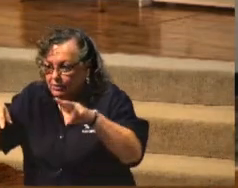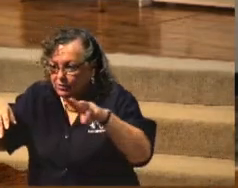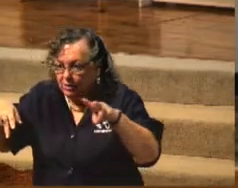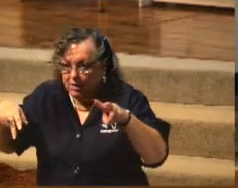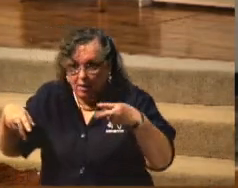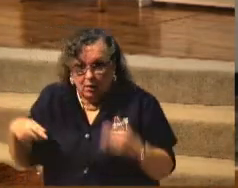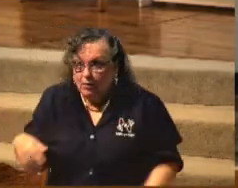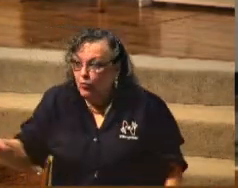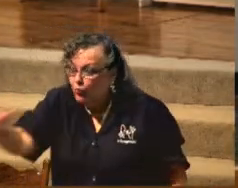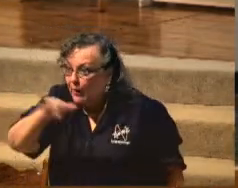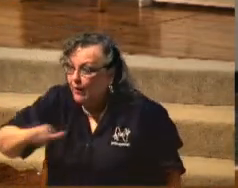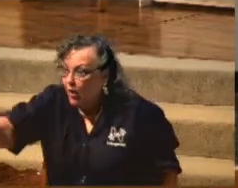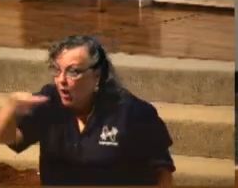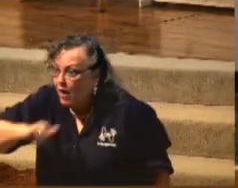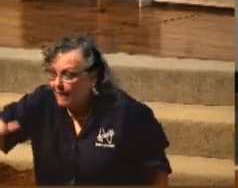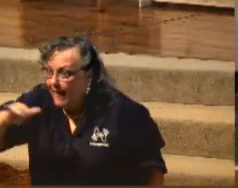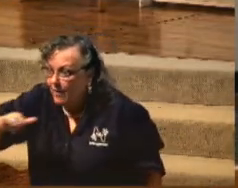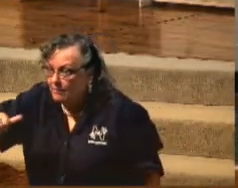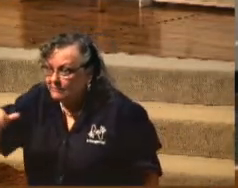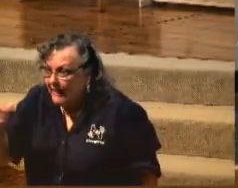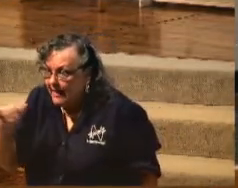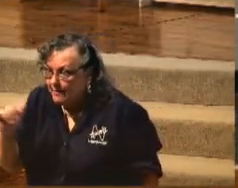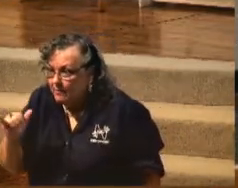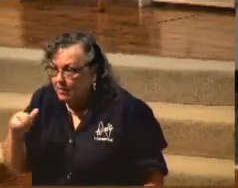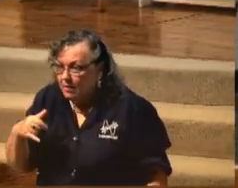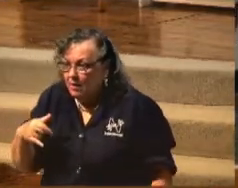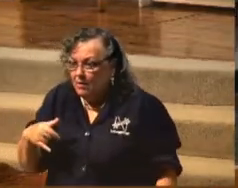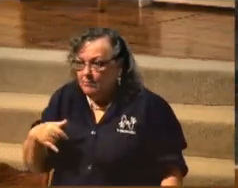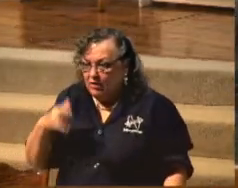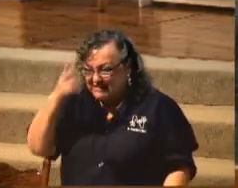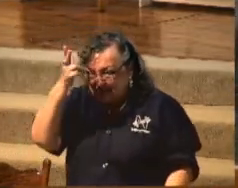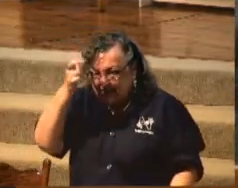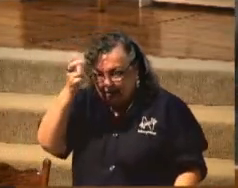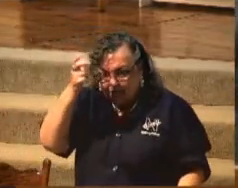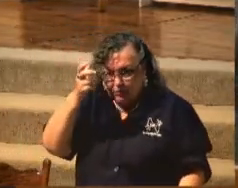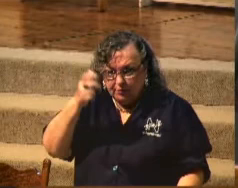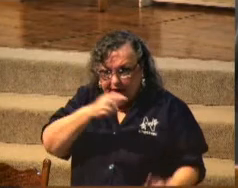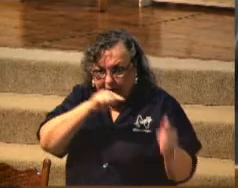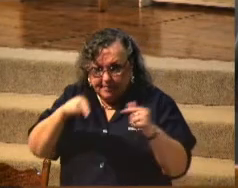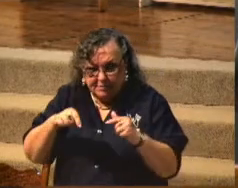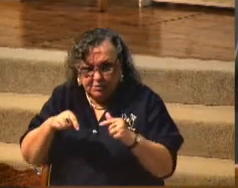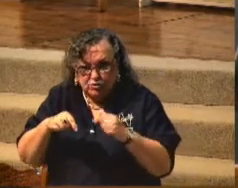kill. By the way, the enemy seeks to do that, to steal and to kill and to destroy. His name is Satan.